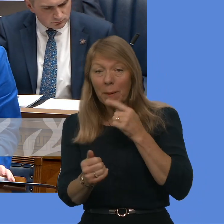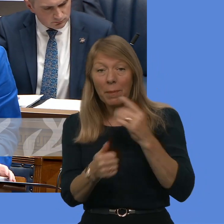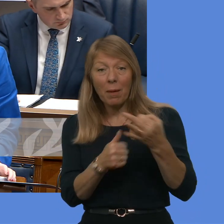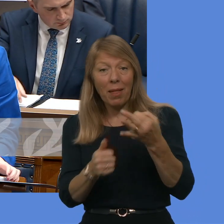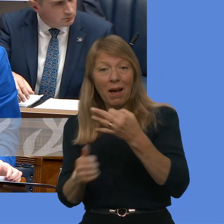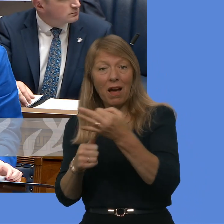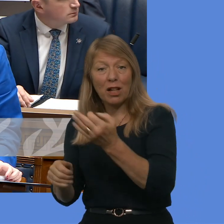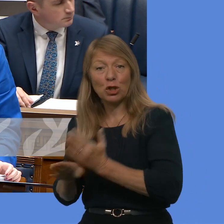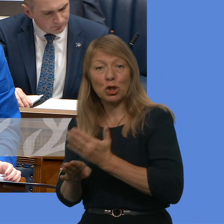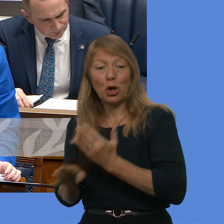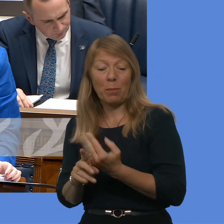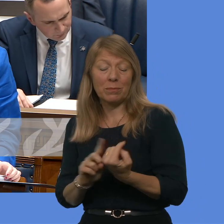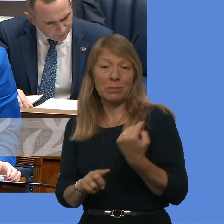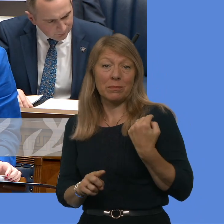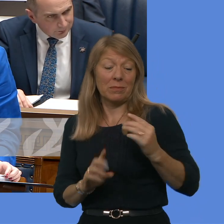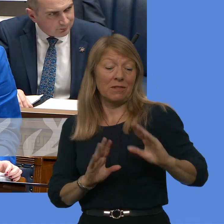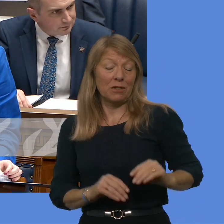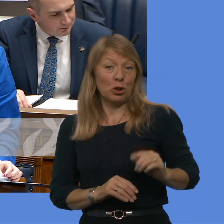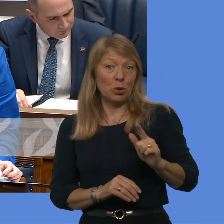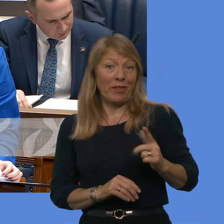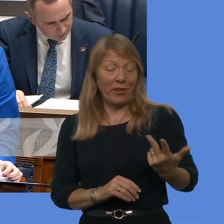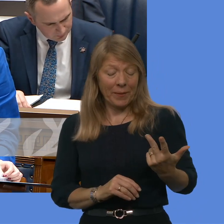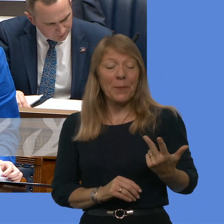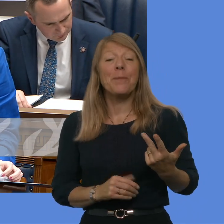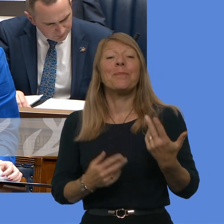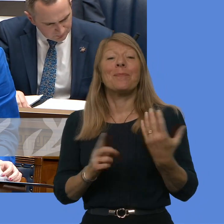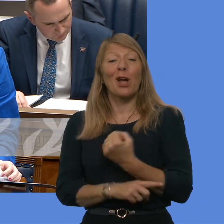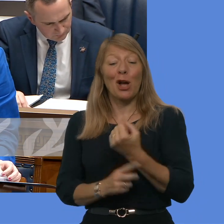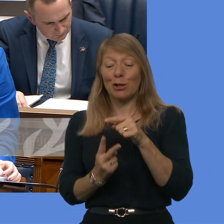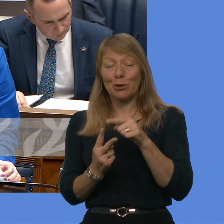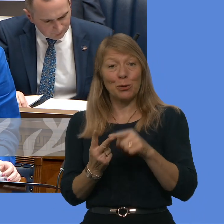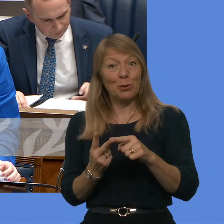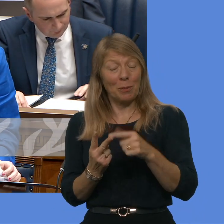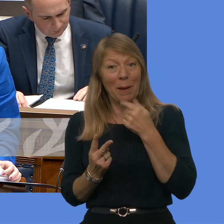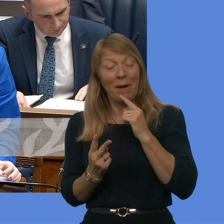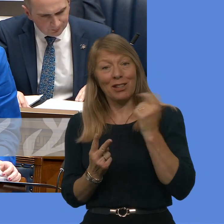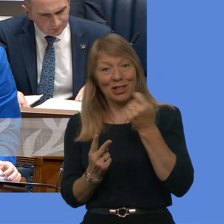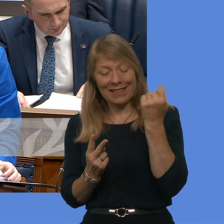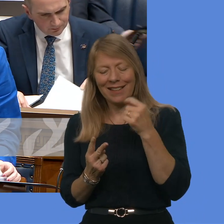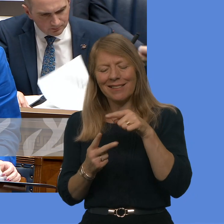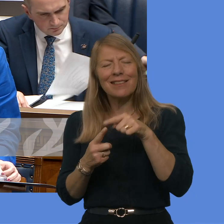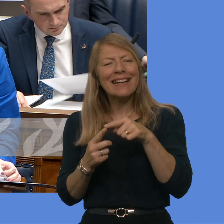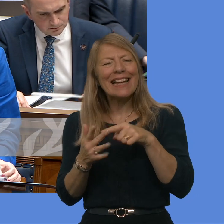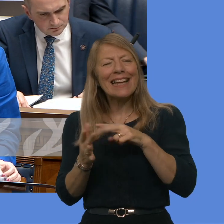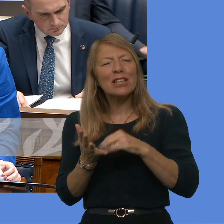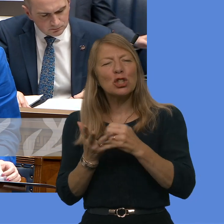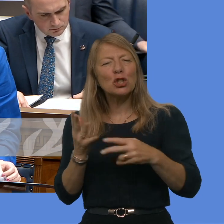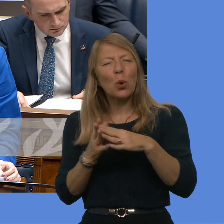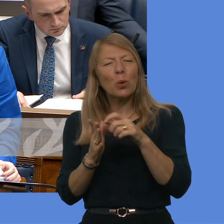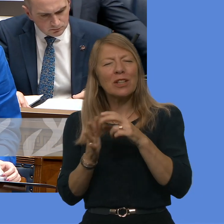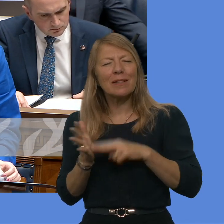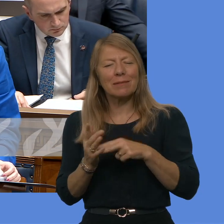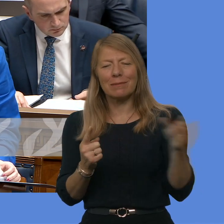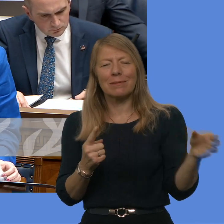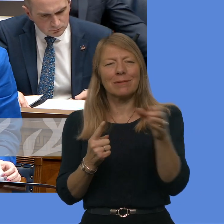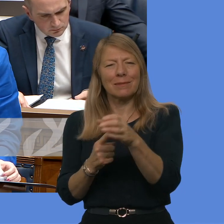The competition produced two successful candidates. One of the successful candidates, Mr. Ian Snowden, was appointed to the Department of the Economy post